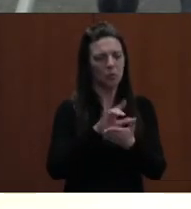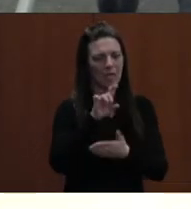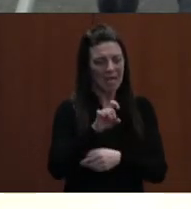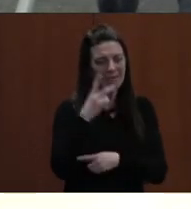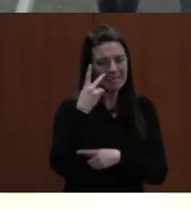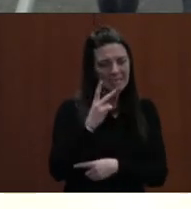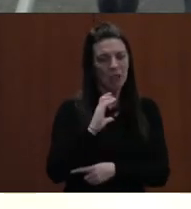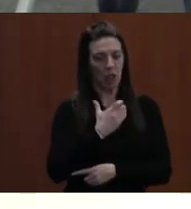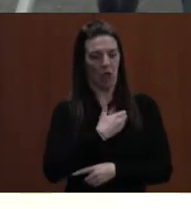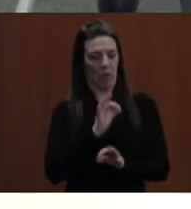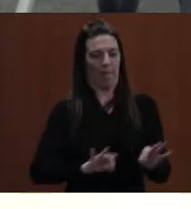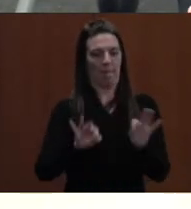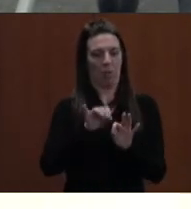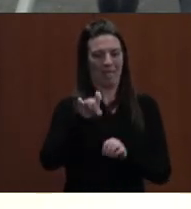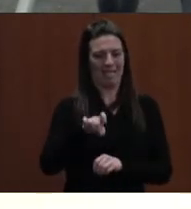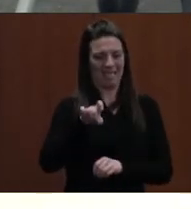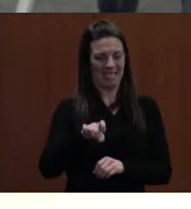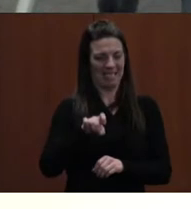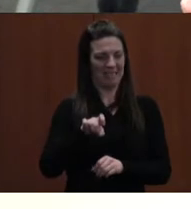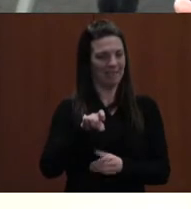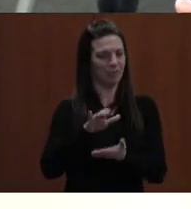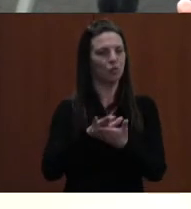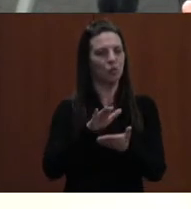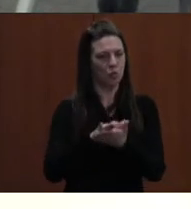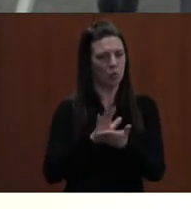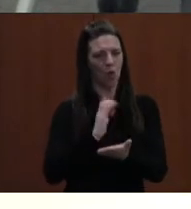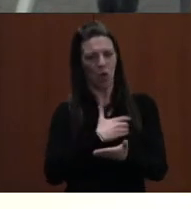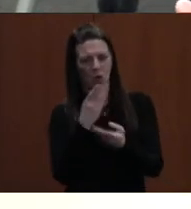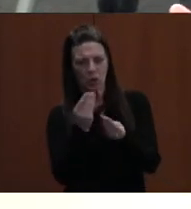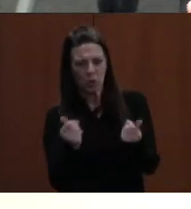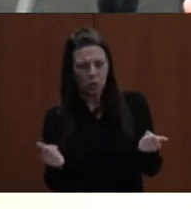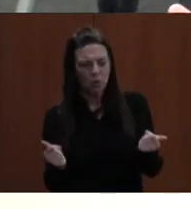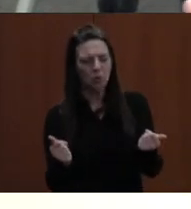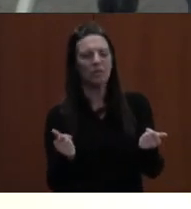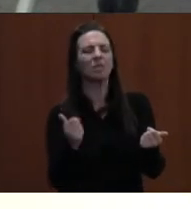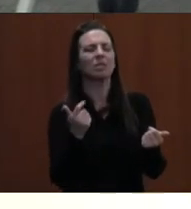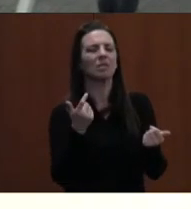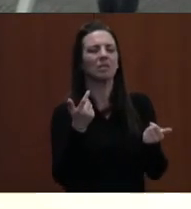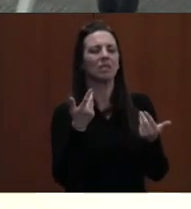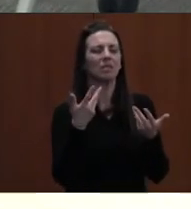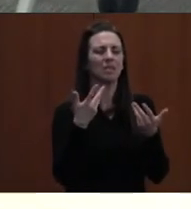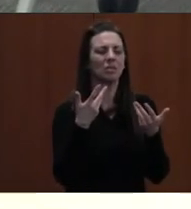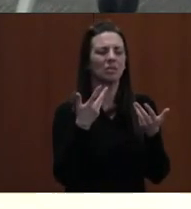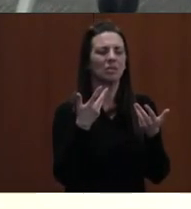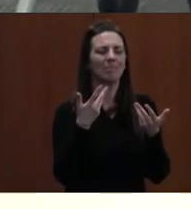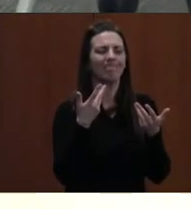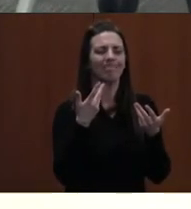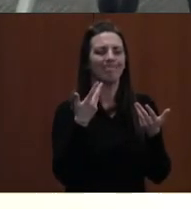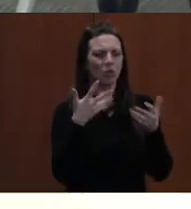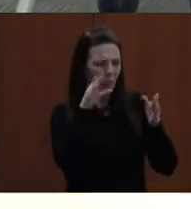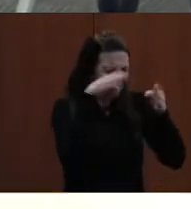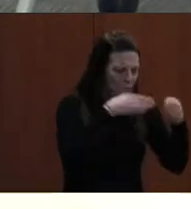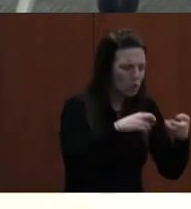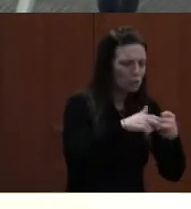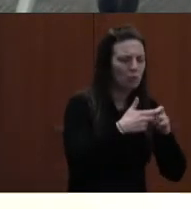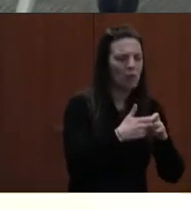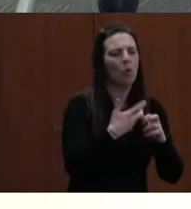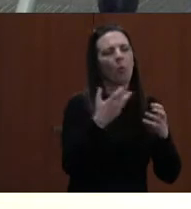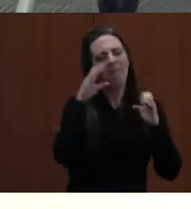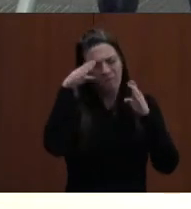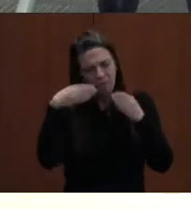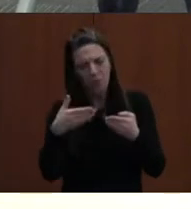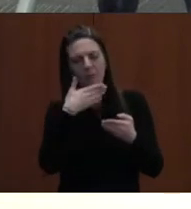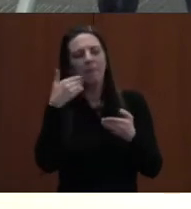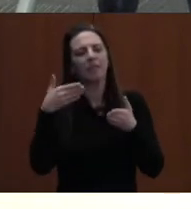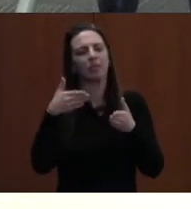What are the solutions? Not a problem or a gripe session, but a way to find ways to best reach our students. And every school is going